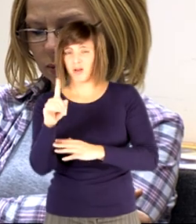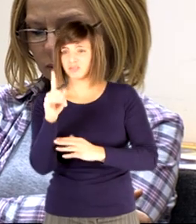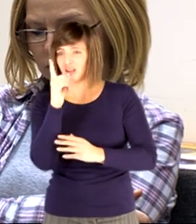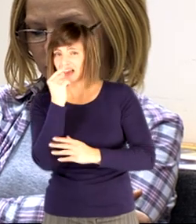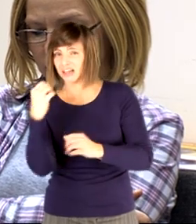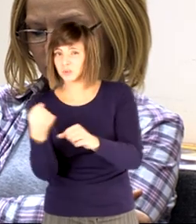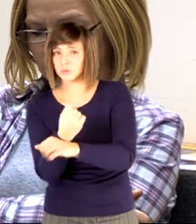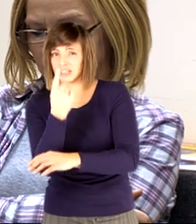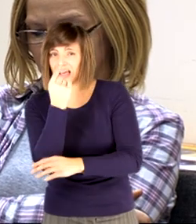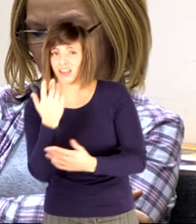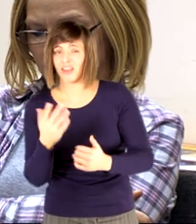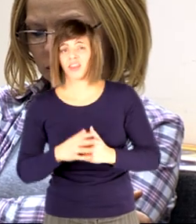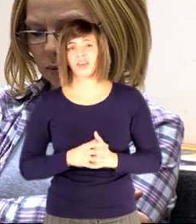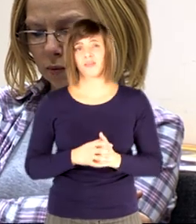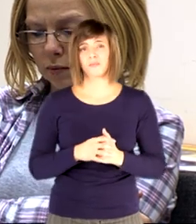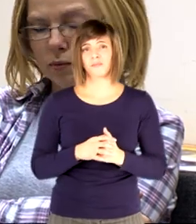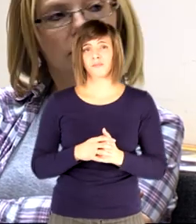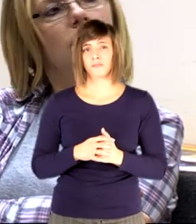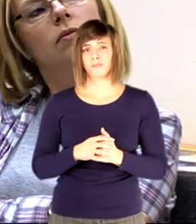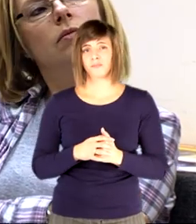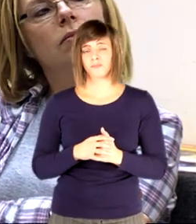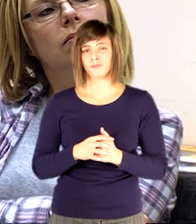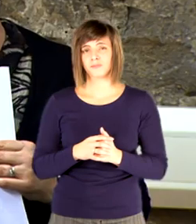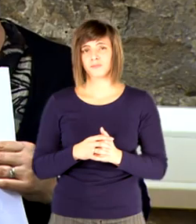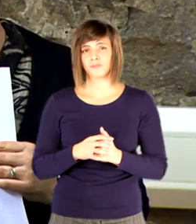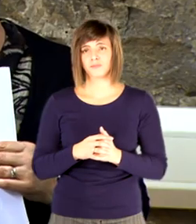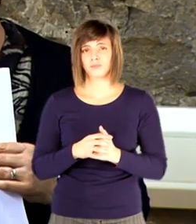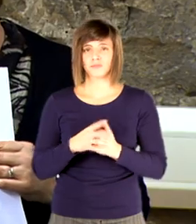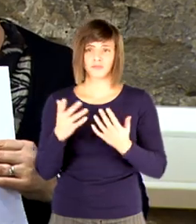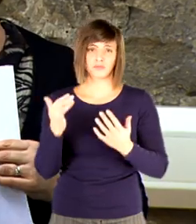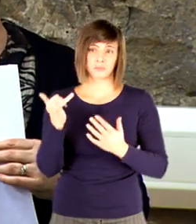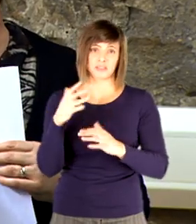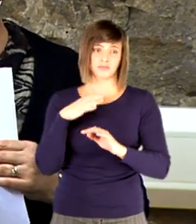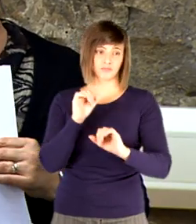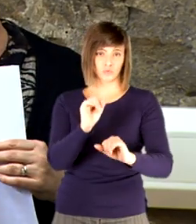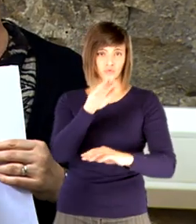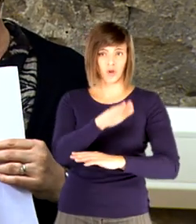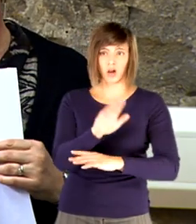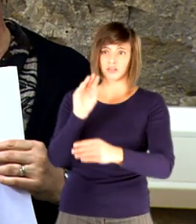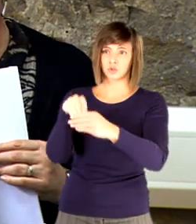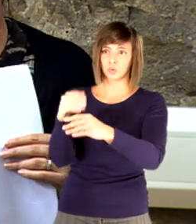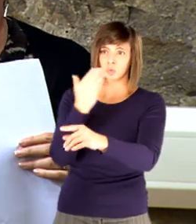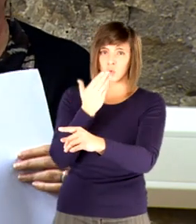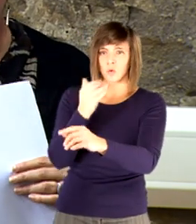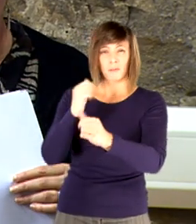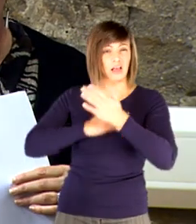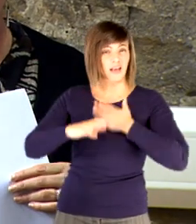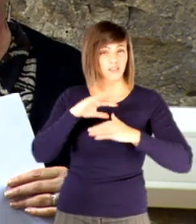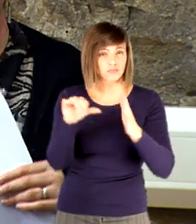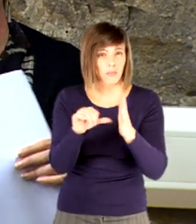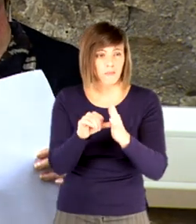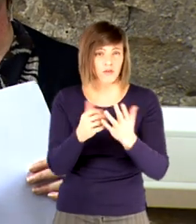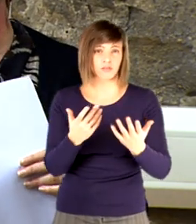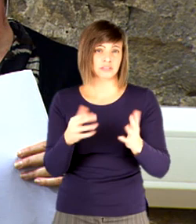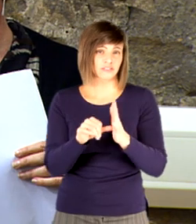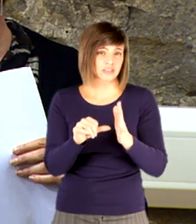with the efficient education of others. It can be done, again, so they'd be looking at whether your child being in the school, perhaps there are behavioural